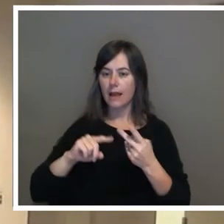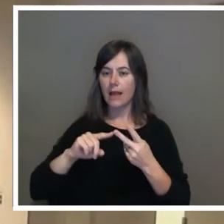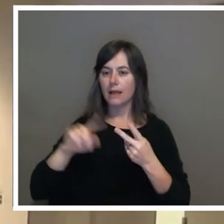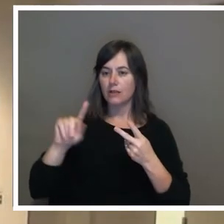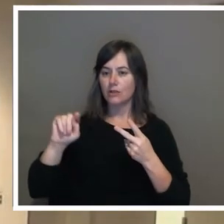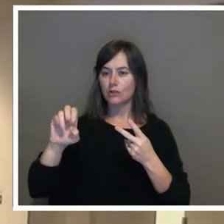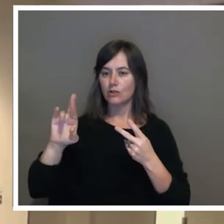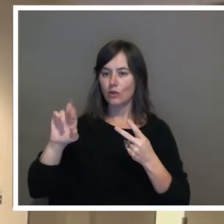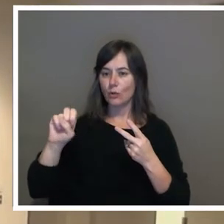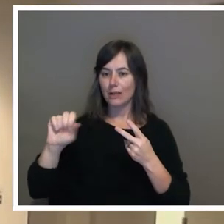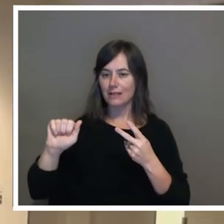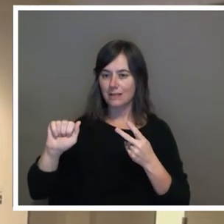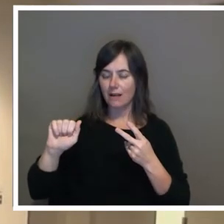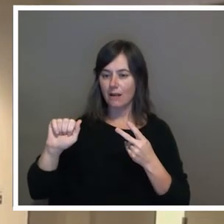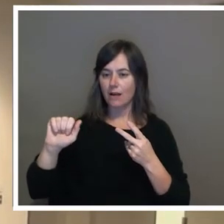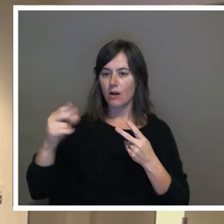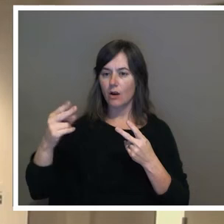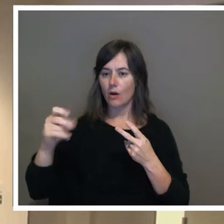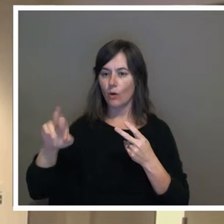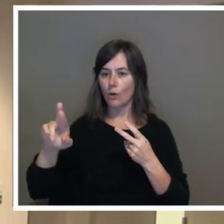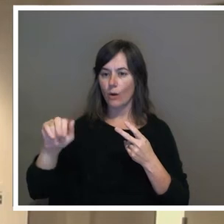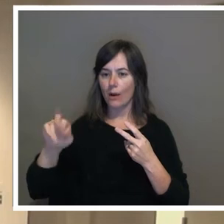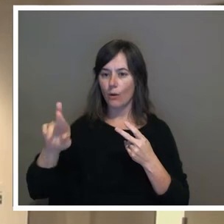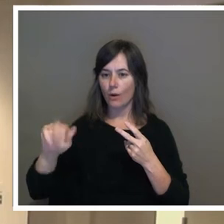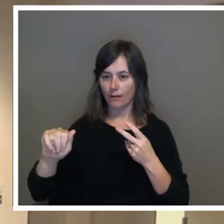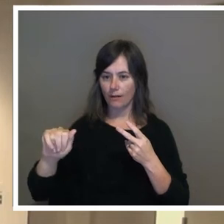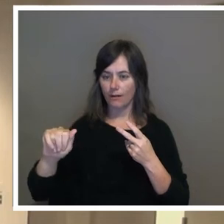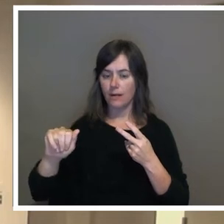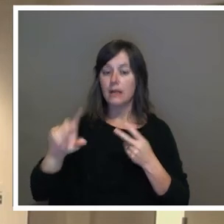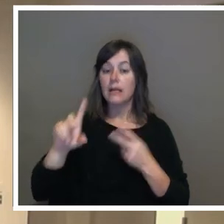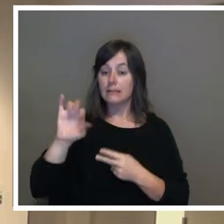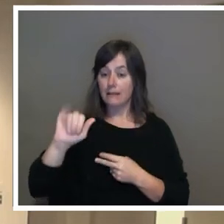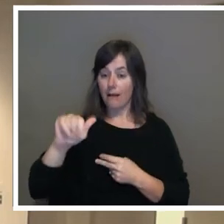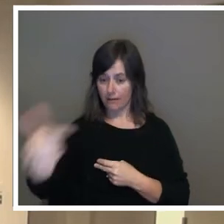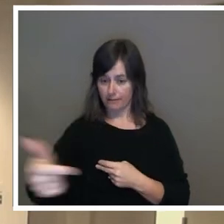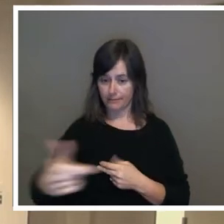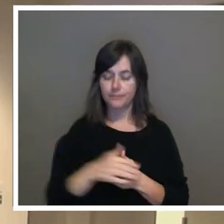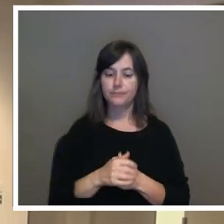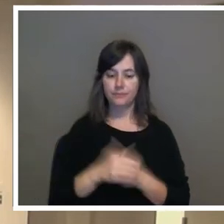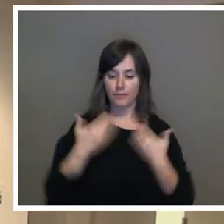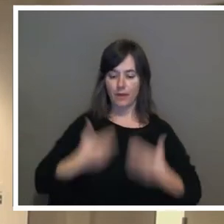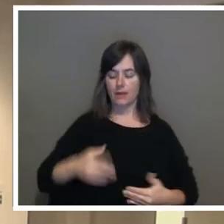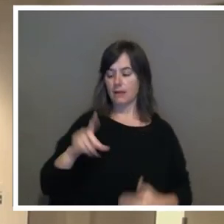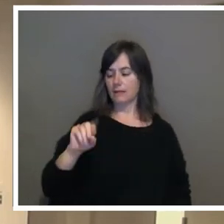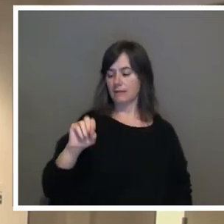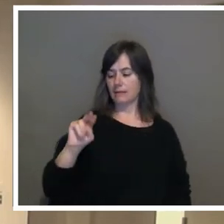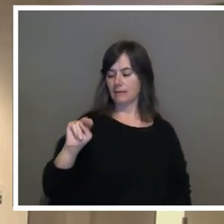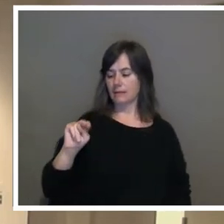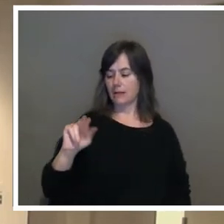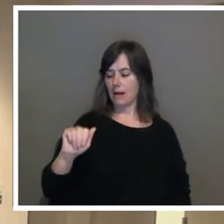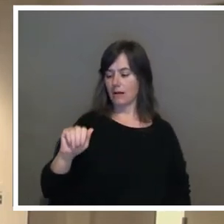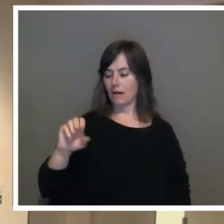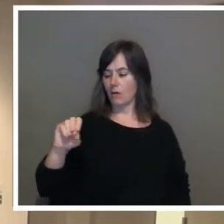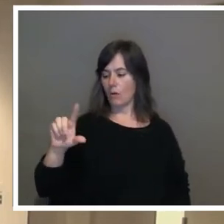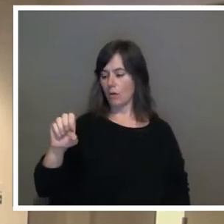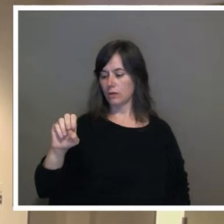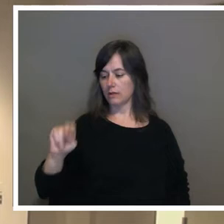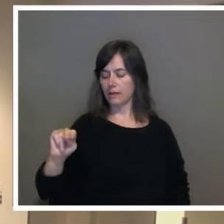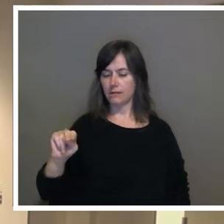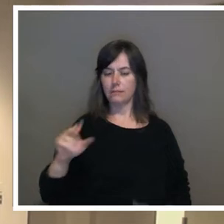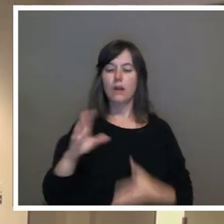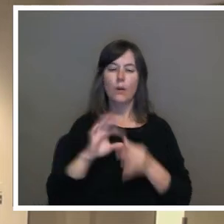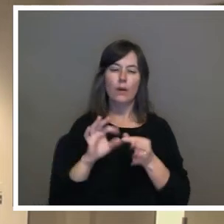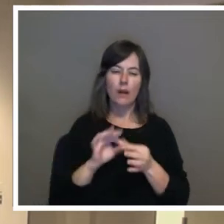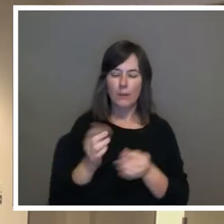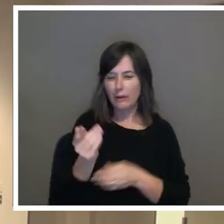Donna, you are live. Yes, thank you so much. This is Donna Olson. So I just want to make a couple of comments just really